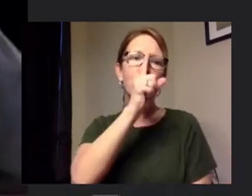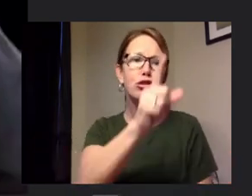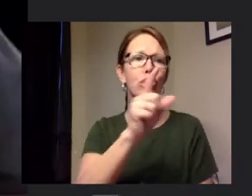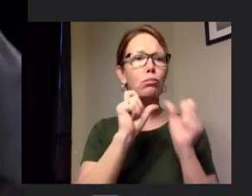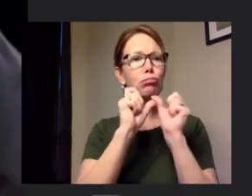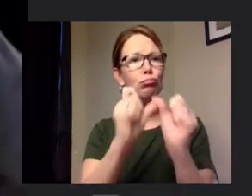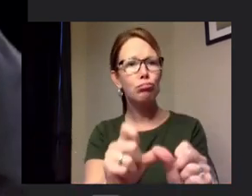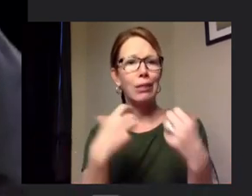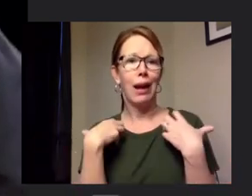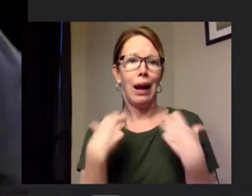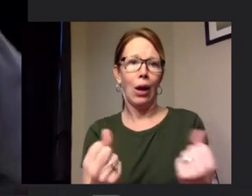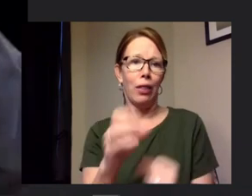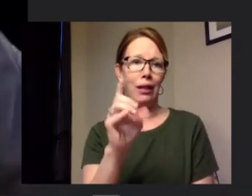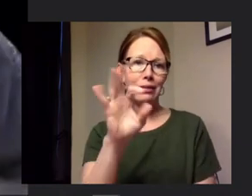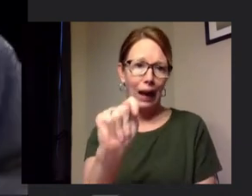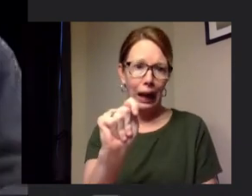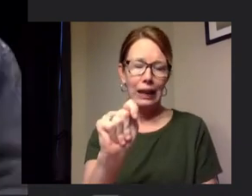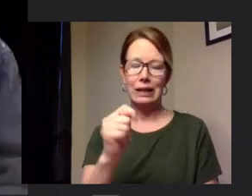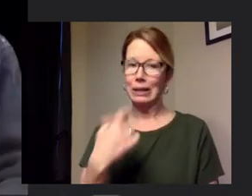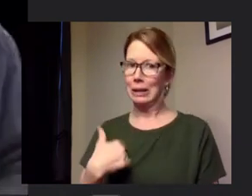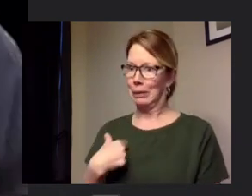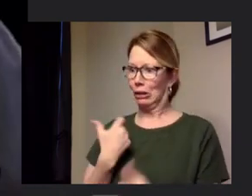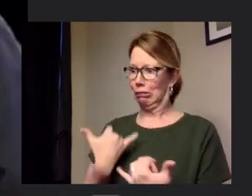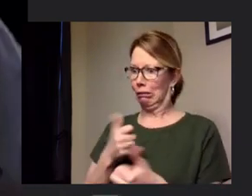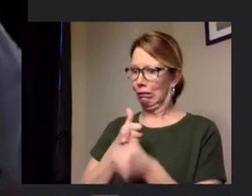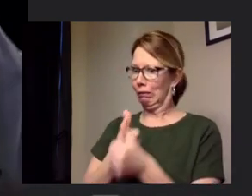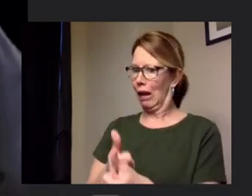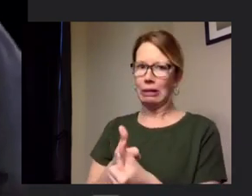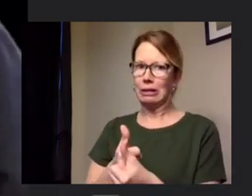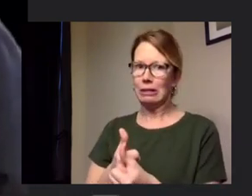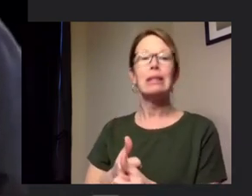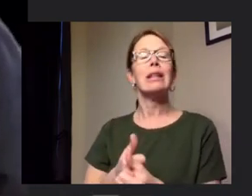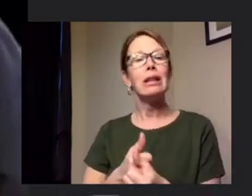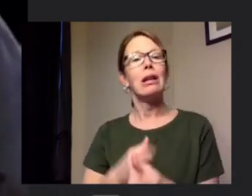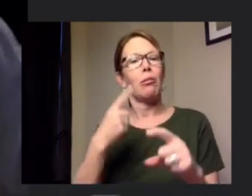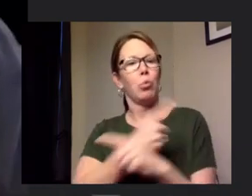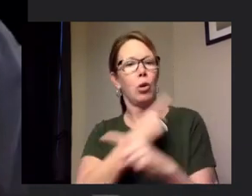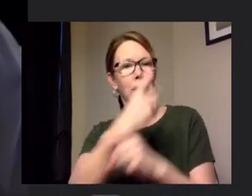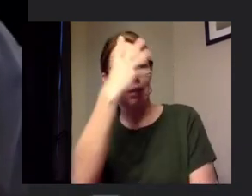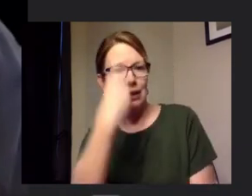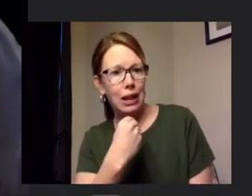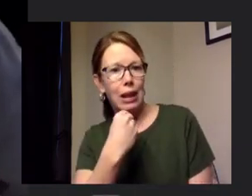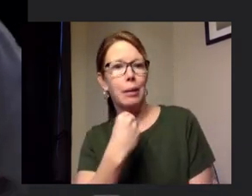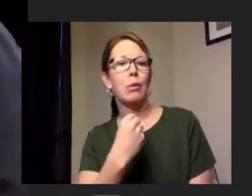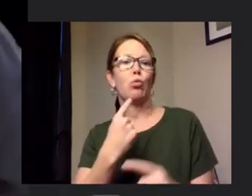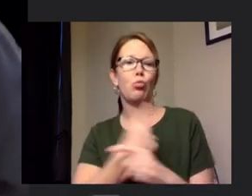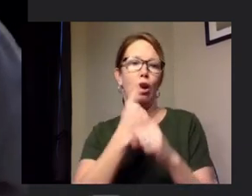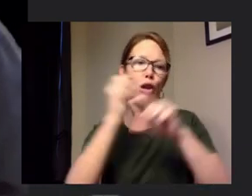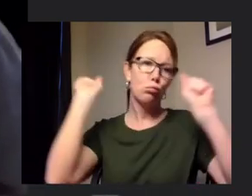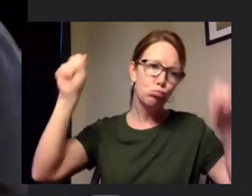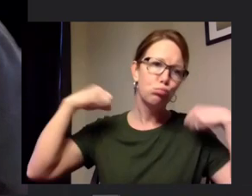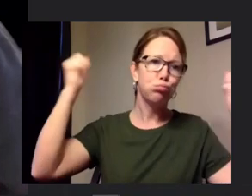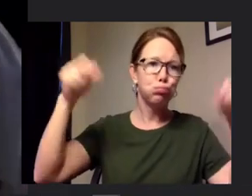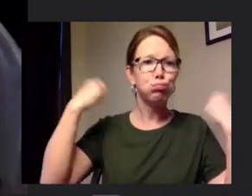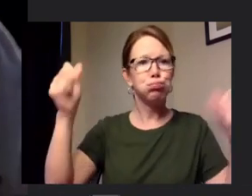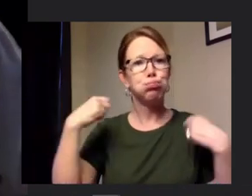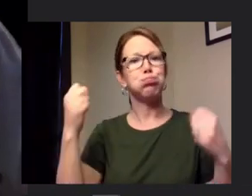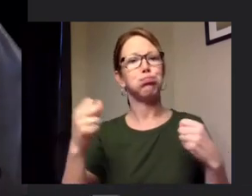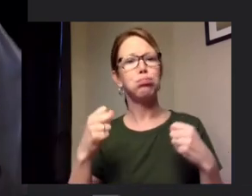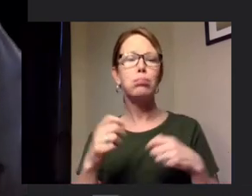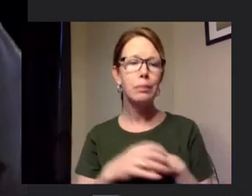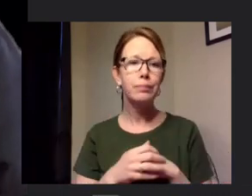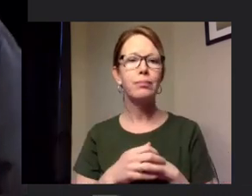especially for me but i'm not doing it but i'll try proper sleep and regular physical activity within limits